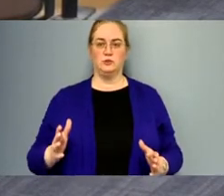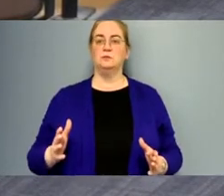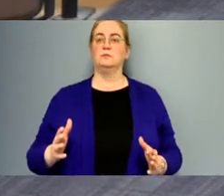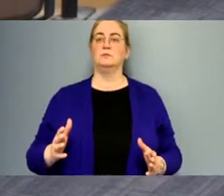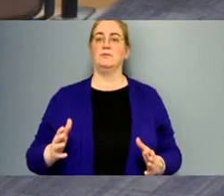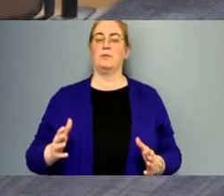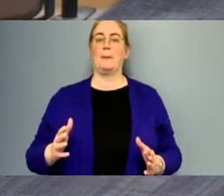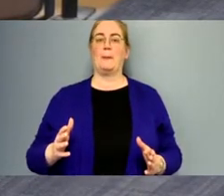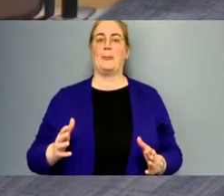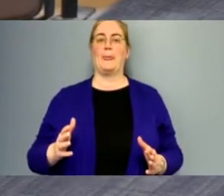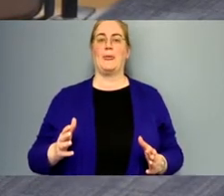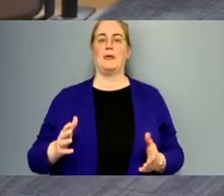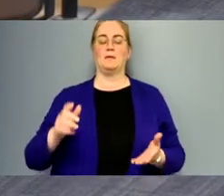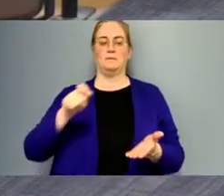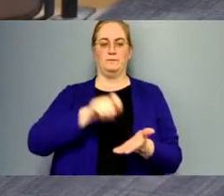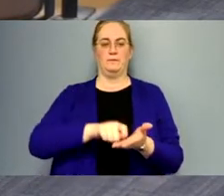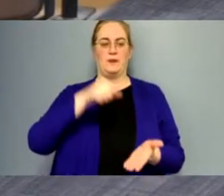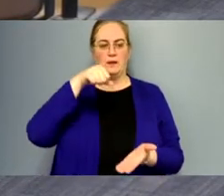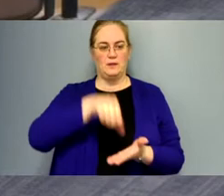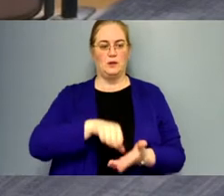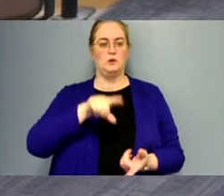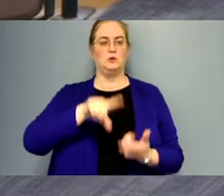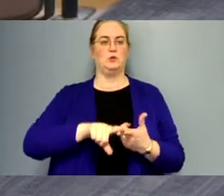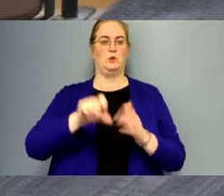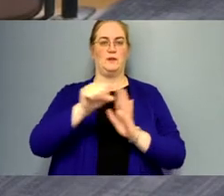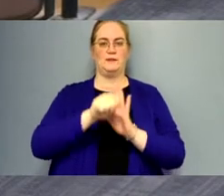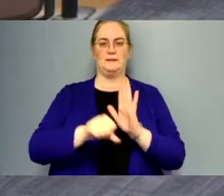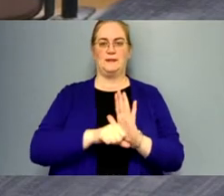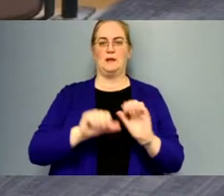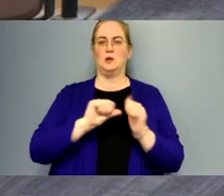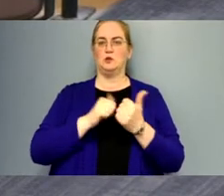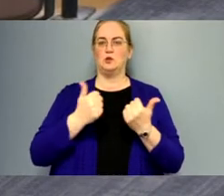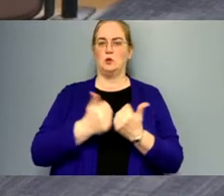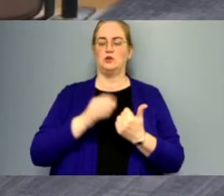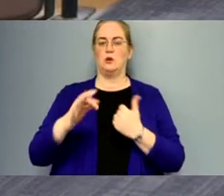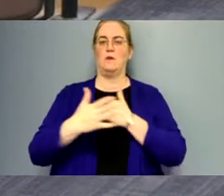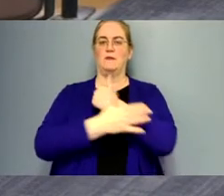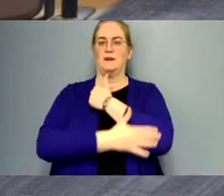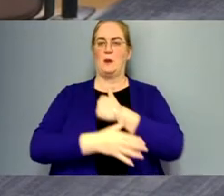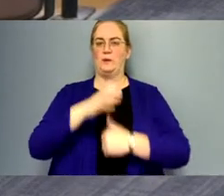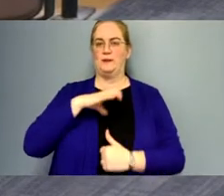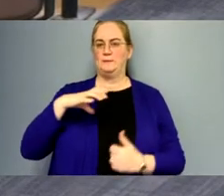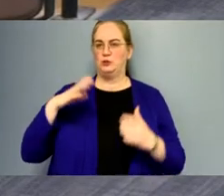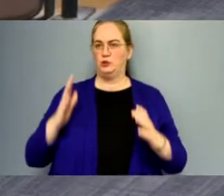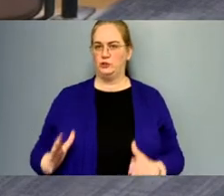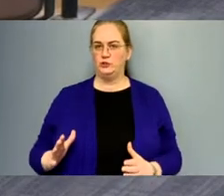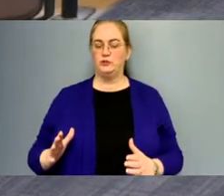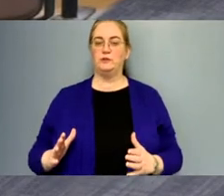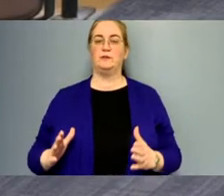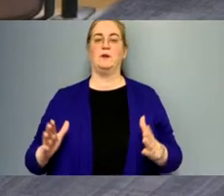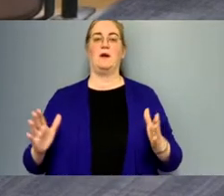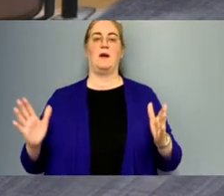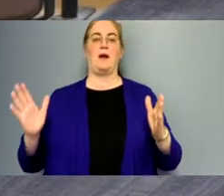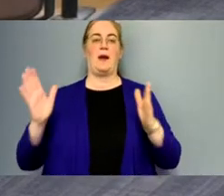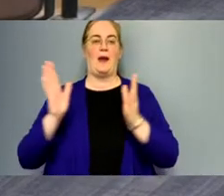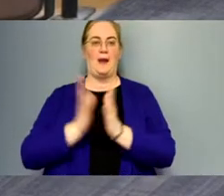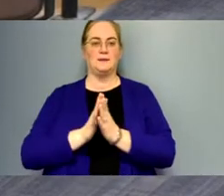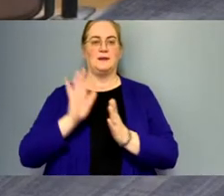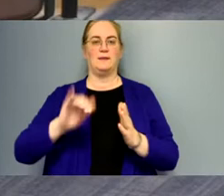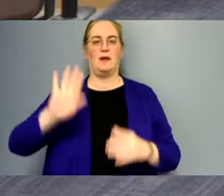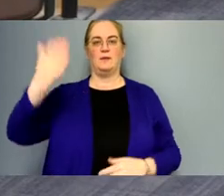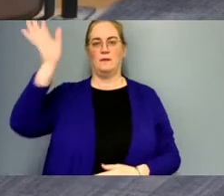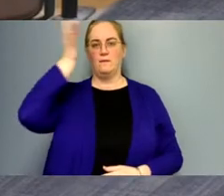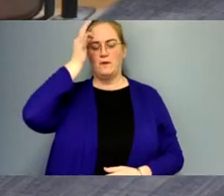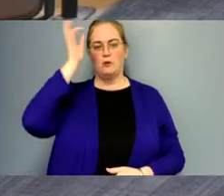you a letter to the state association of county commissioners asking that the federal